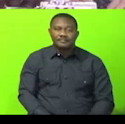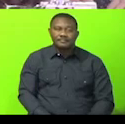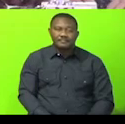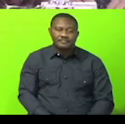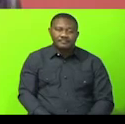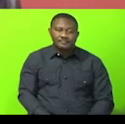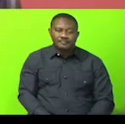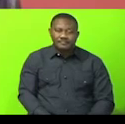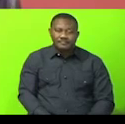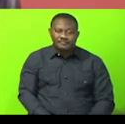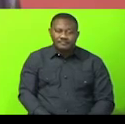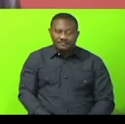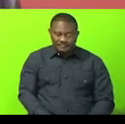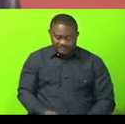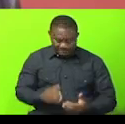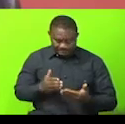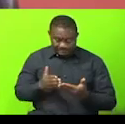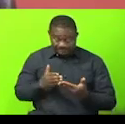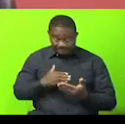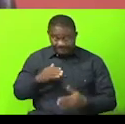page seven,